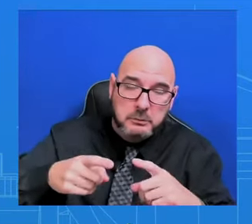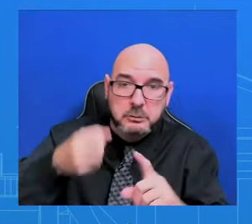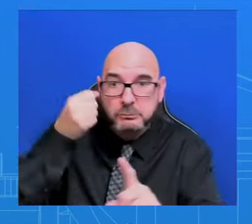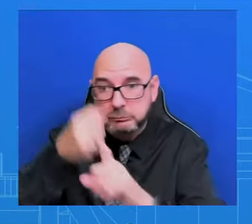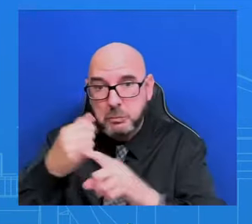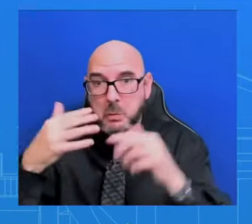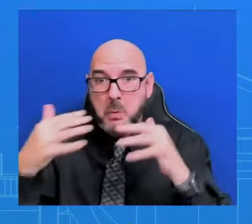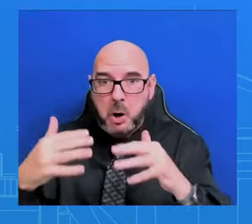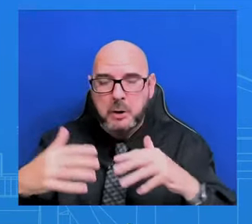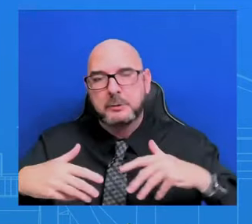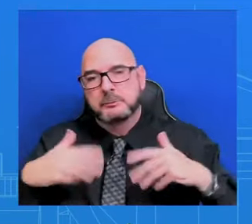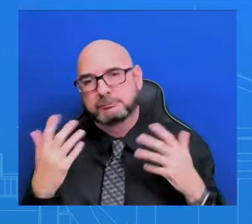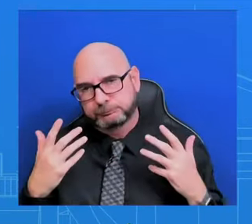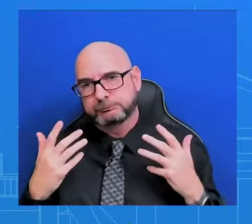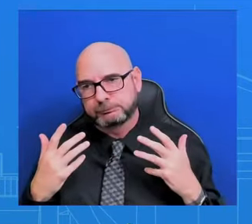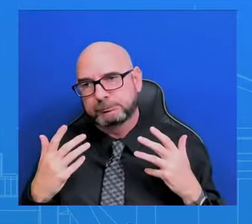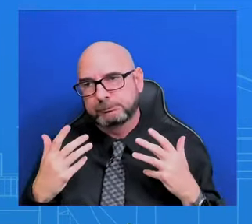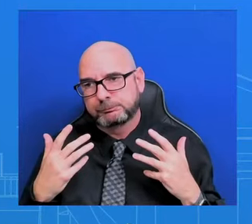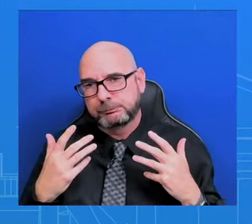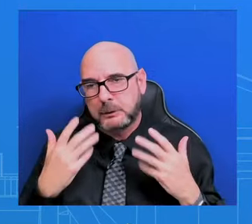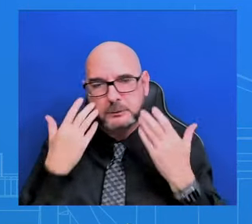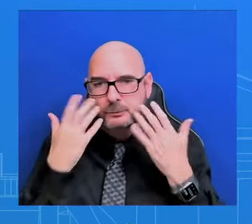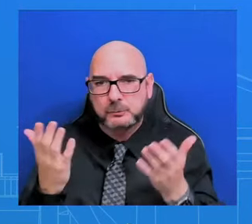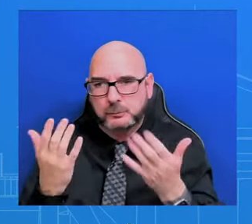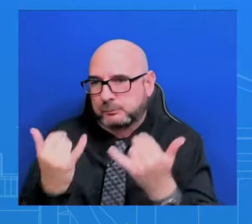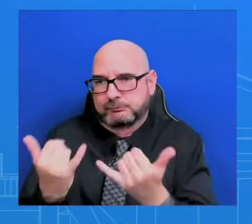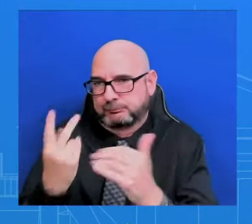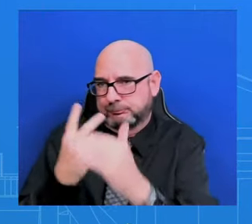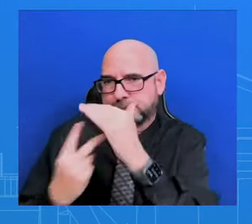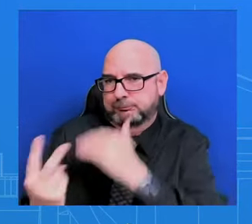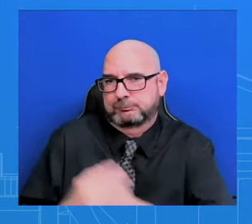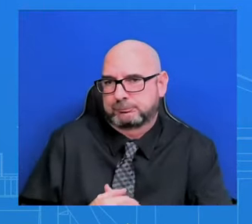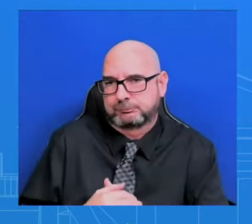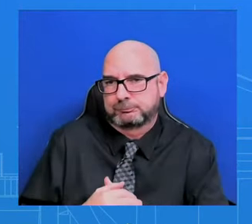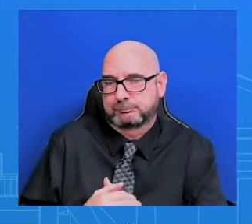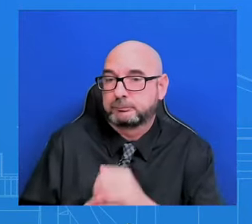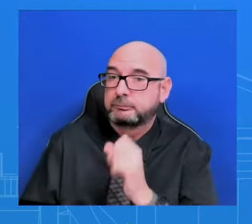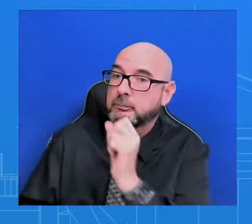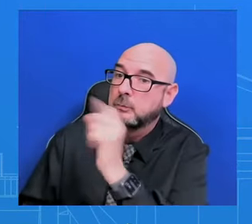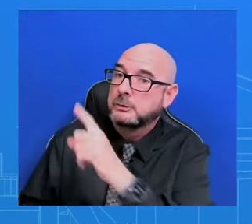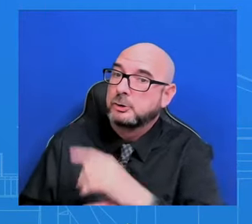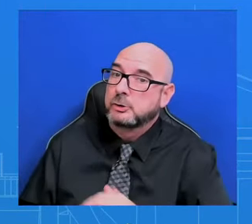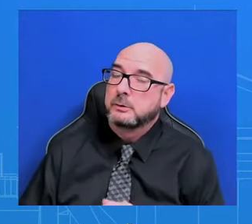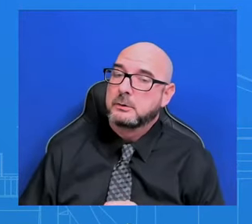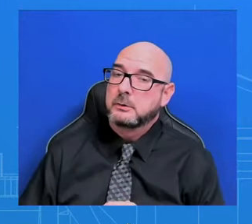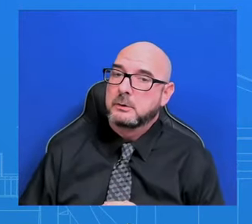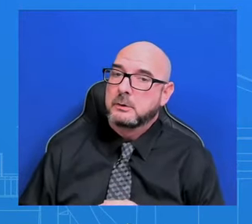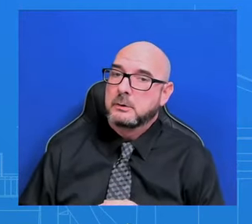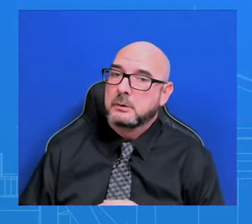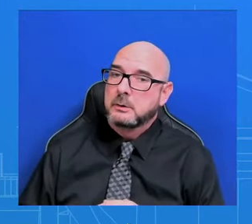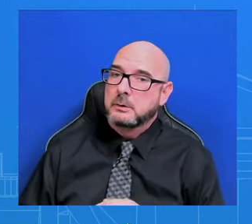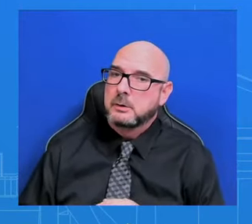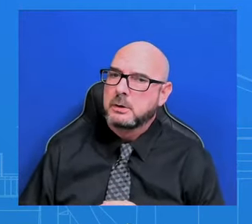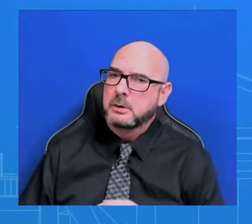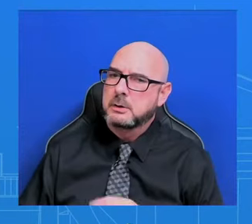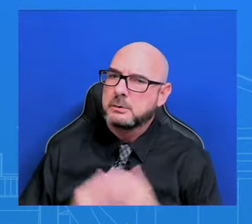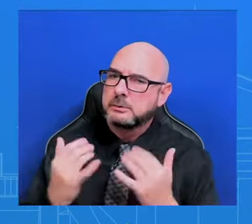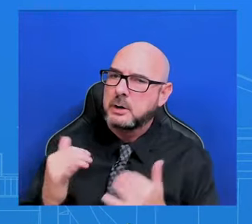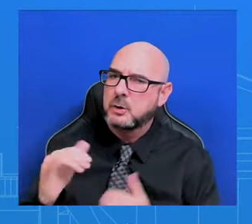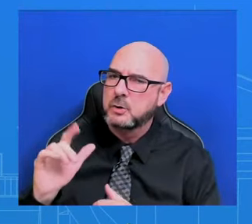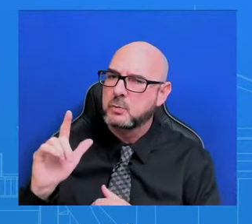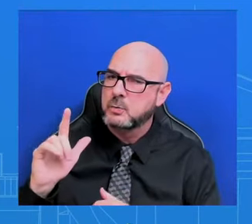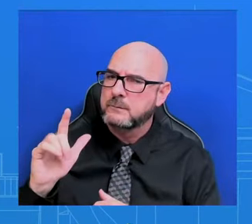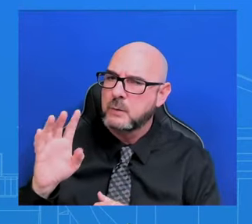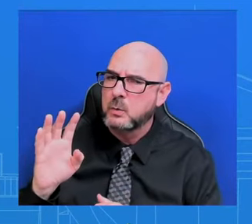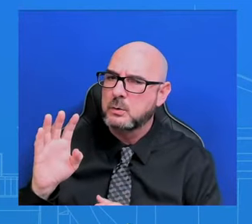that the substantial loss of life among the IDF, the 24, is that a component of changing